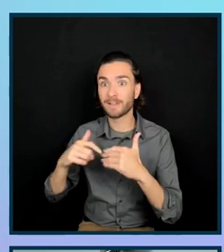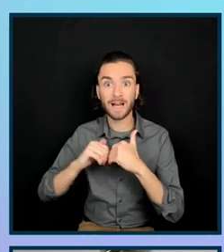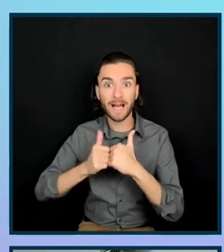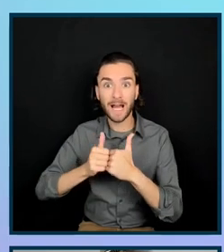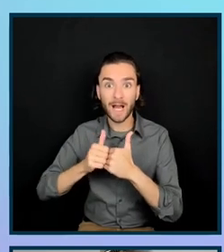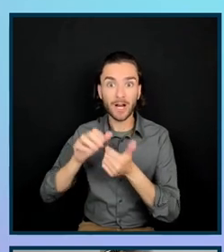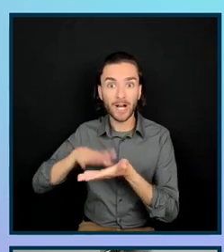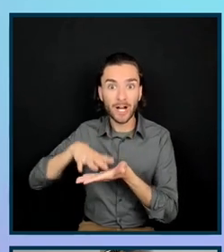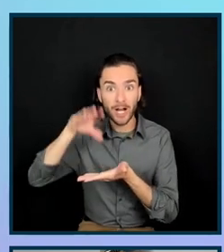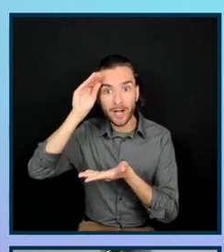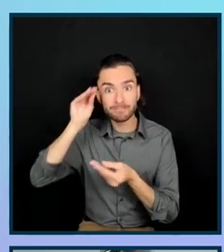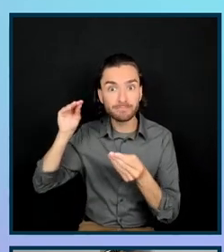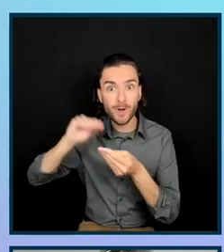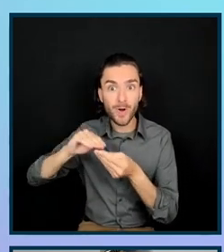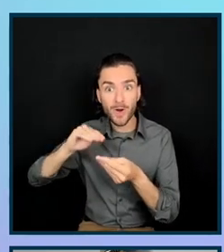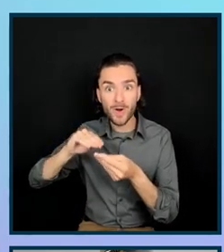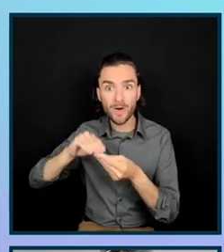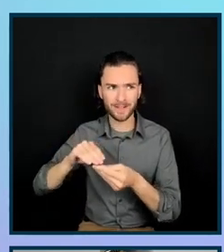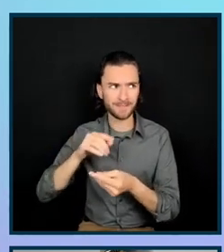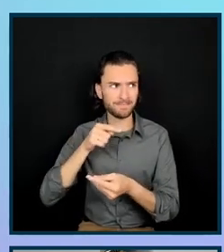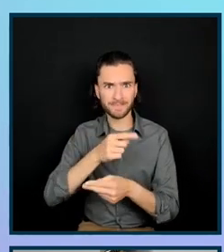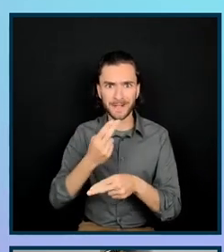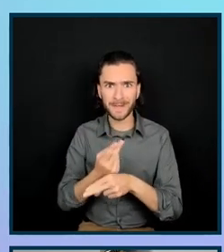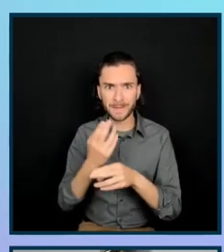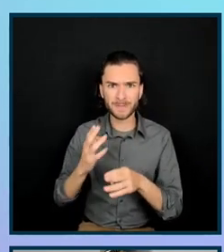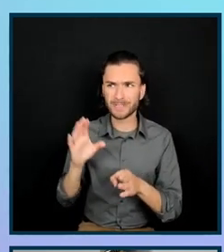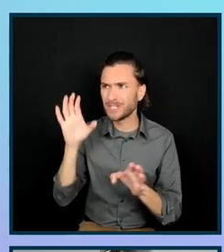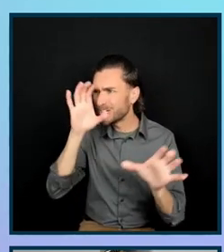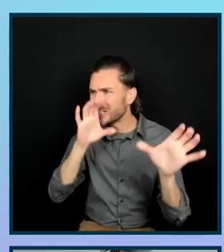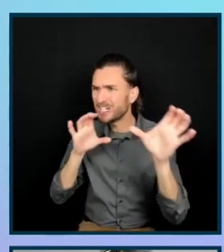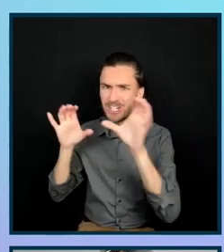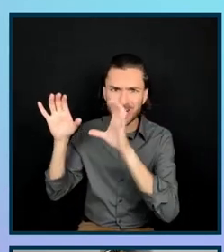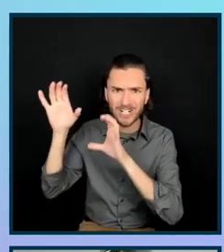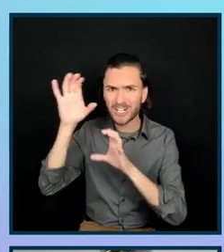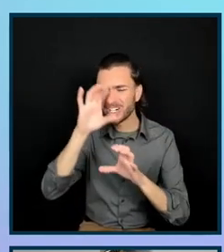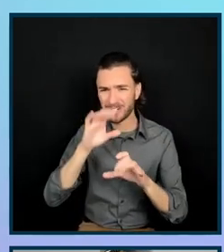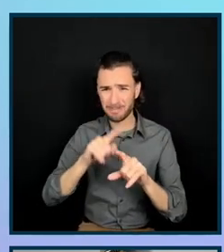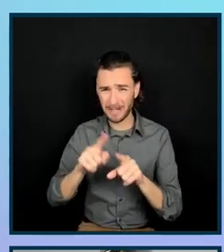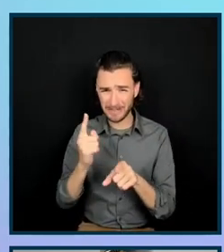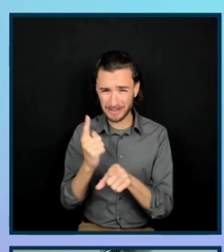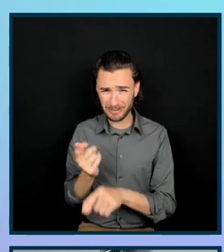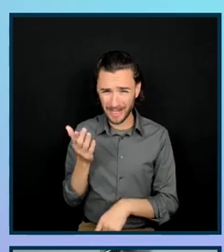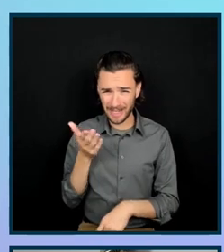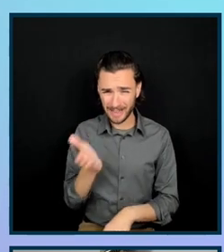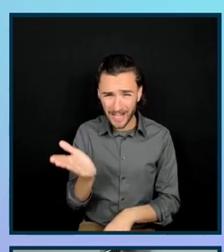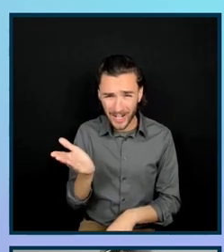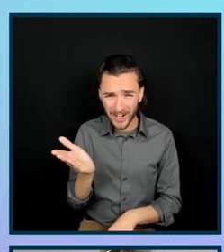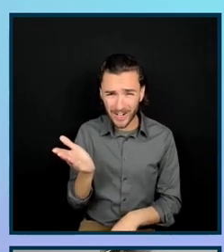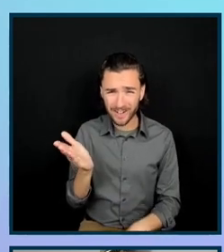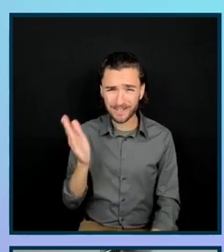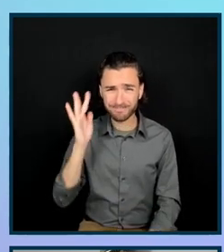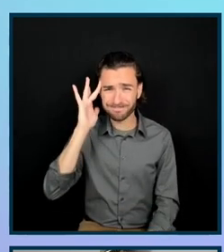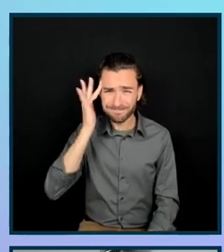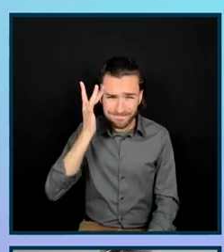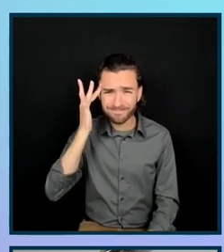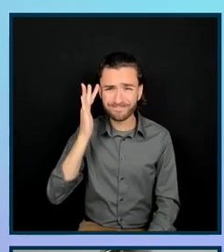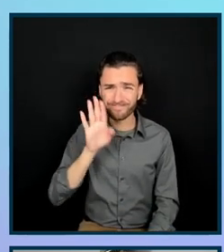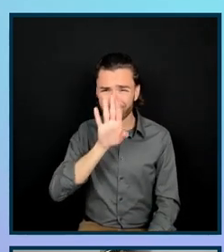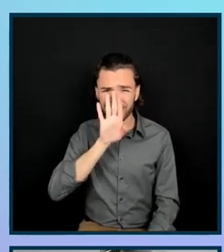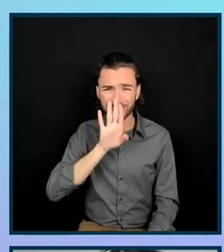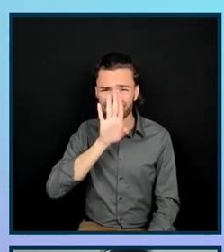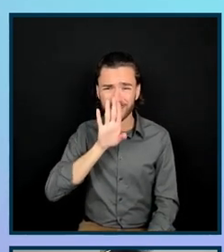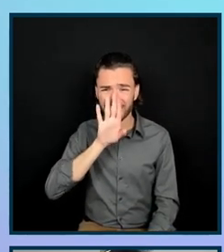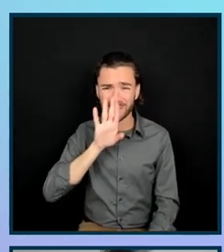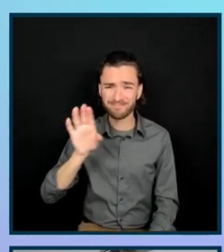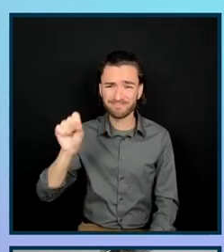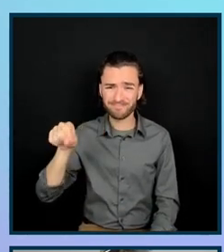still looking for this information where then they could have found it directly on here, that's just really frustrating. So we recommended that